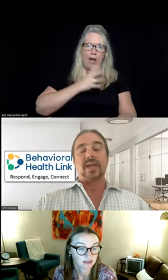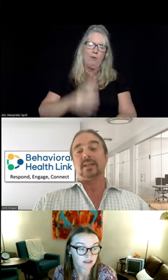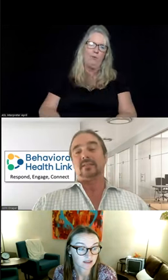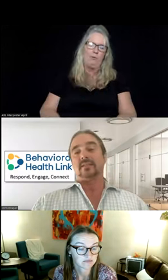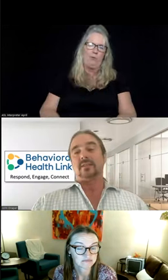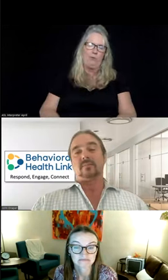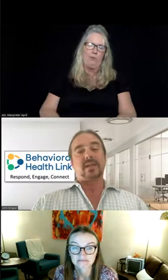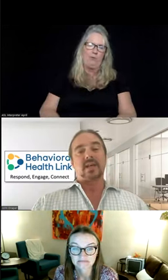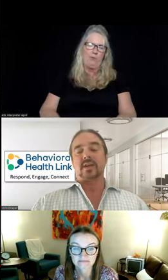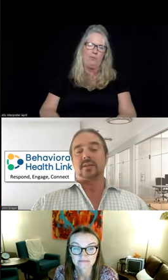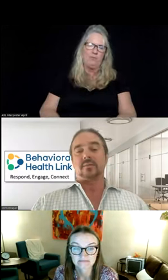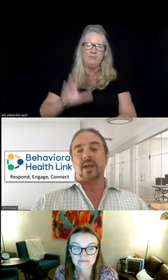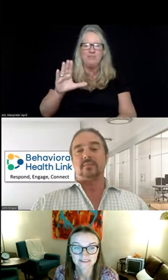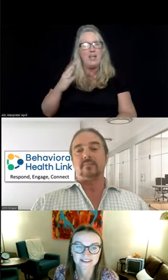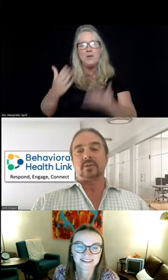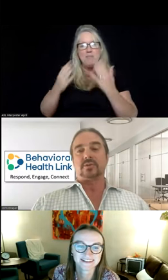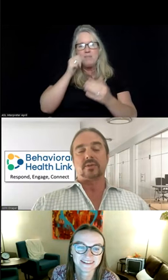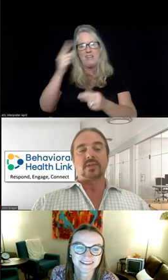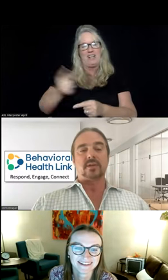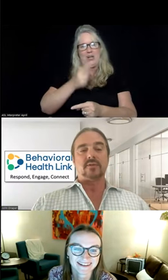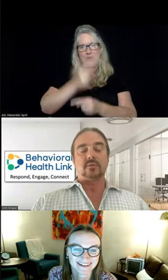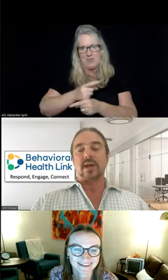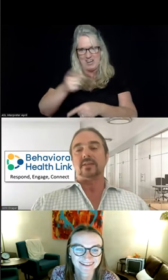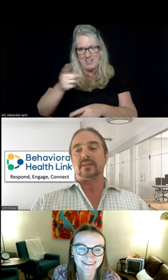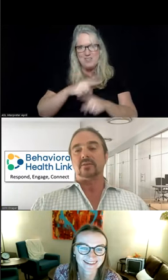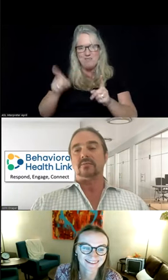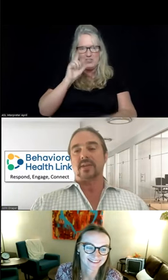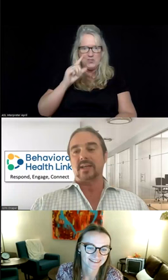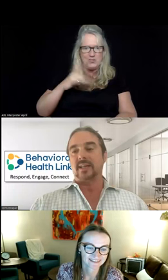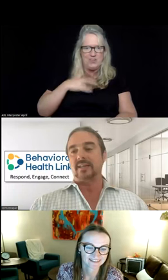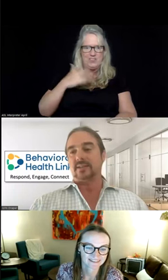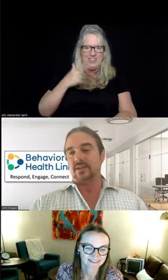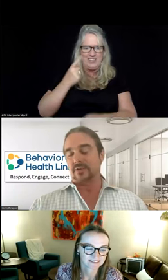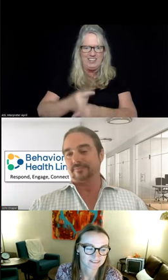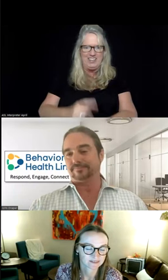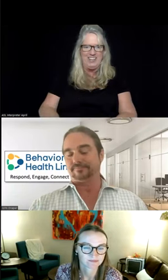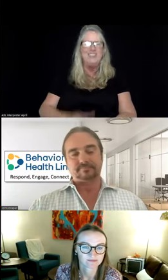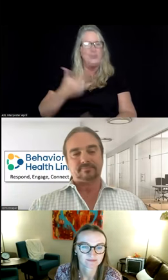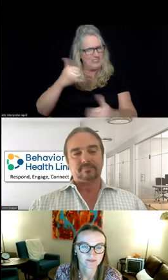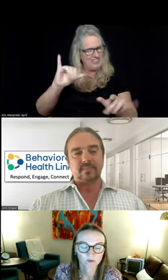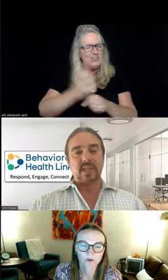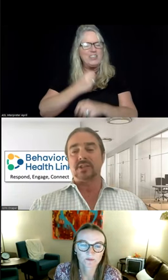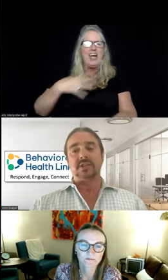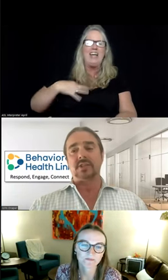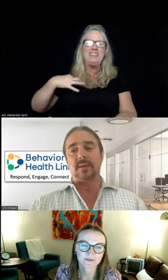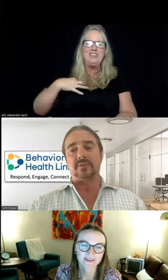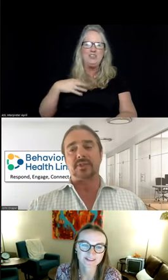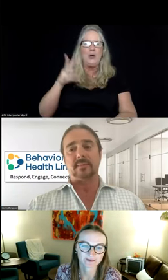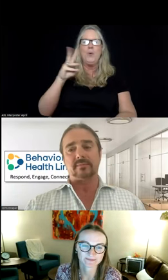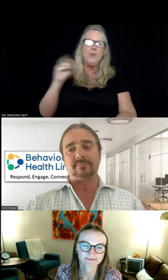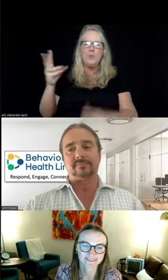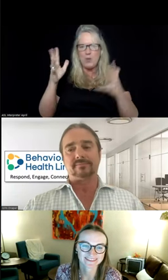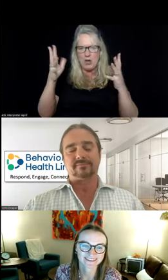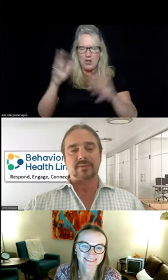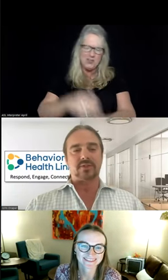Well, Anna, you may not have gotten it right, but you're certainly going to feel right in that new 988 T-shirt. Woo-hoo. Thanks,